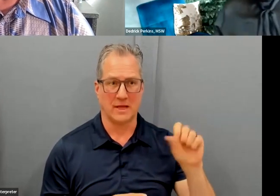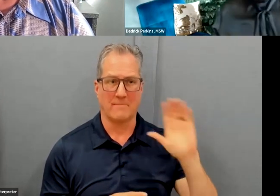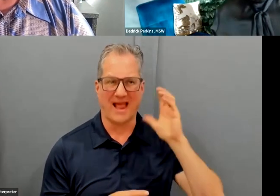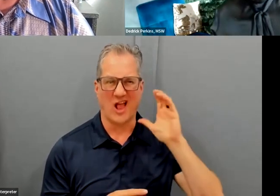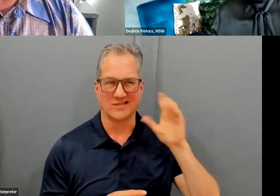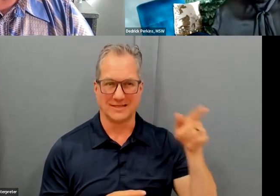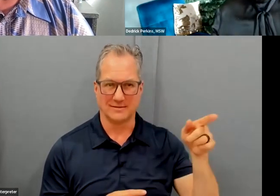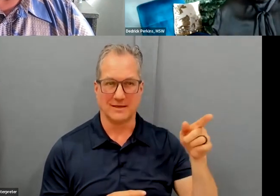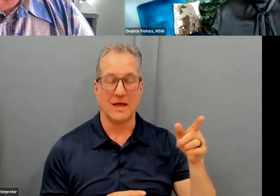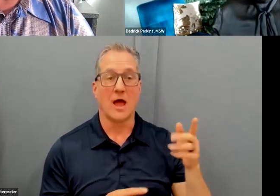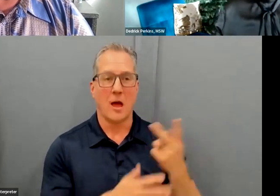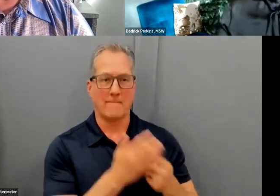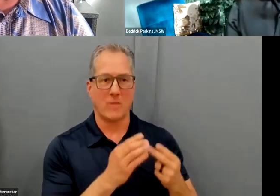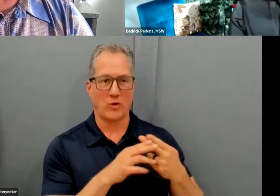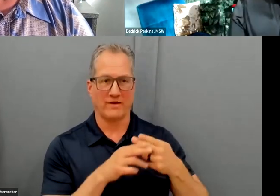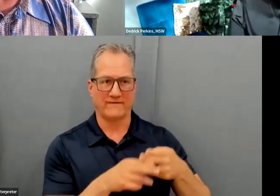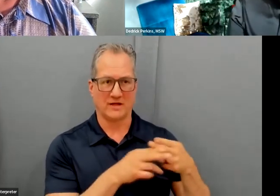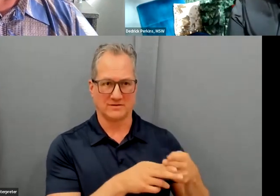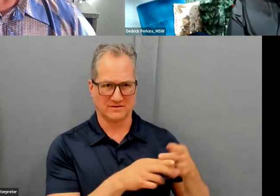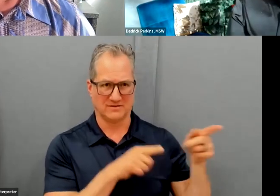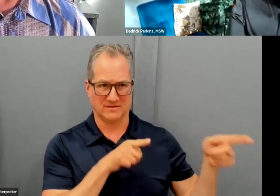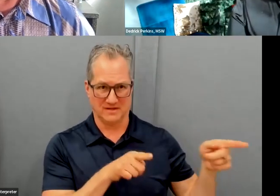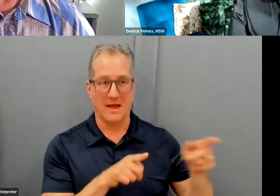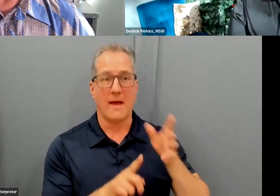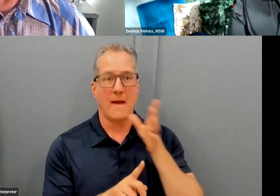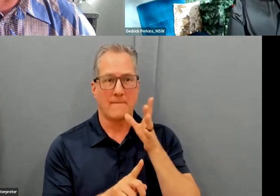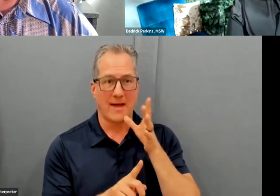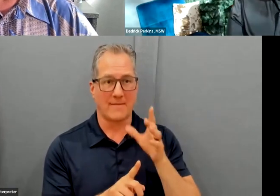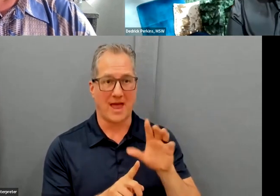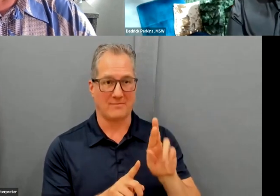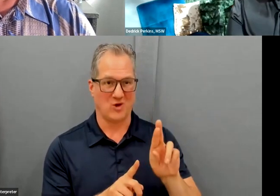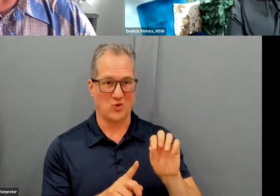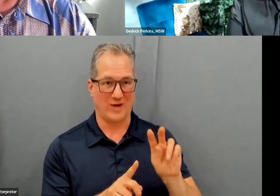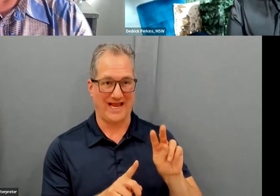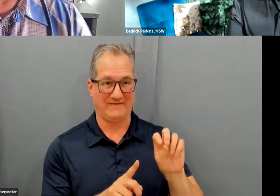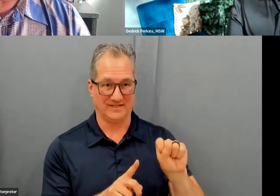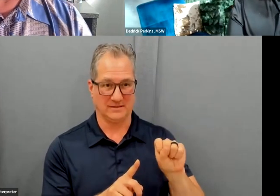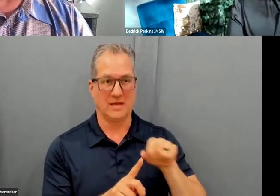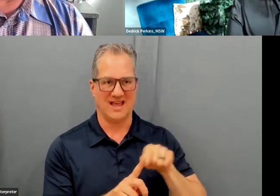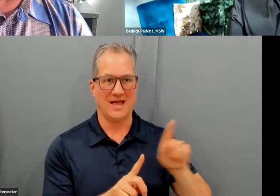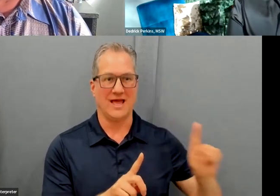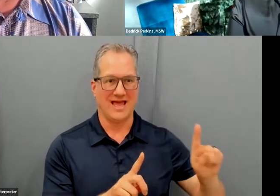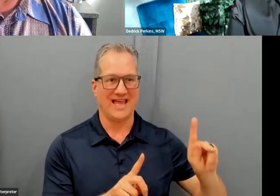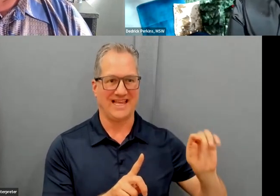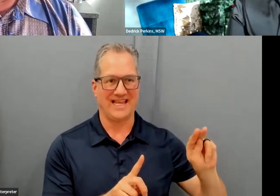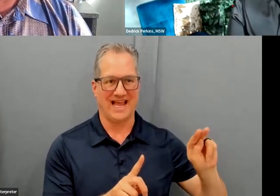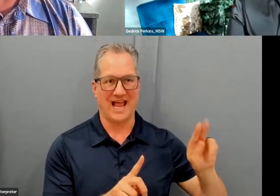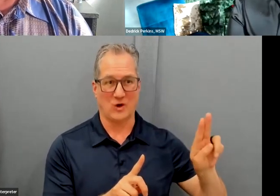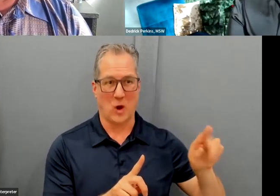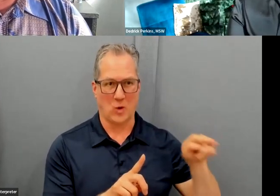We were named after my grandfather, Henry Keanu Reeves. My mom is a Reeves, right? Wow. Keanu's dad is Hawaiian. Keanu's dad is Hawaiian.